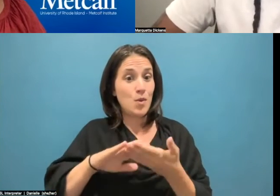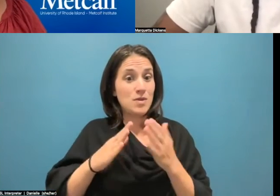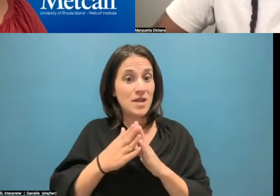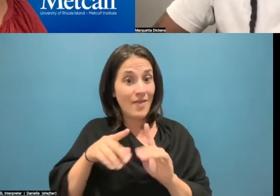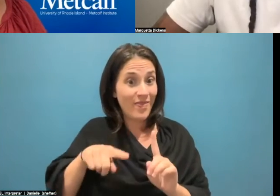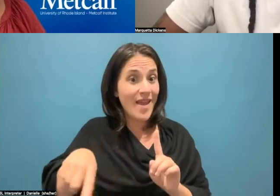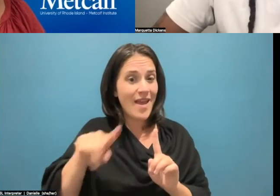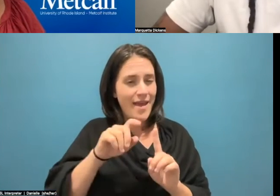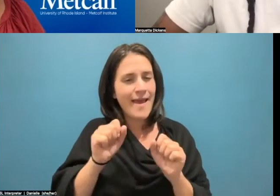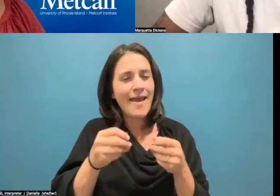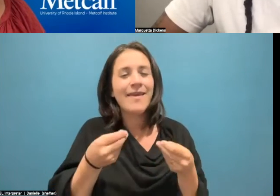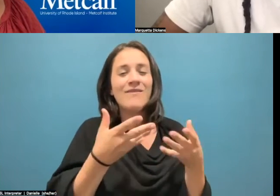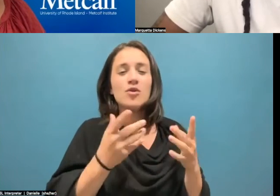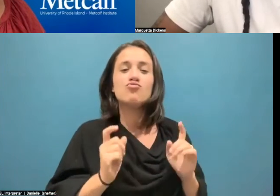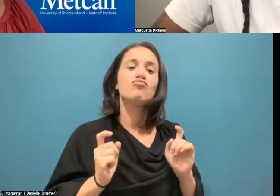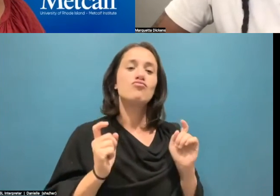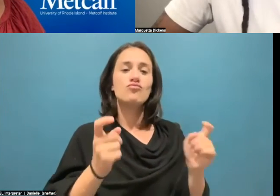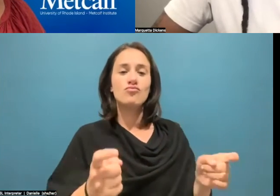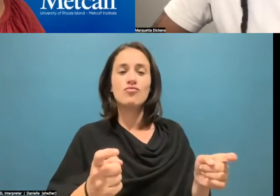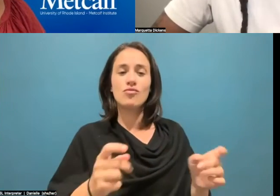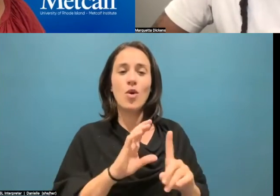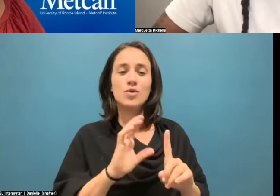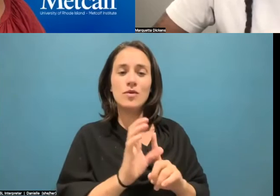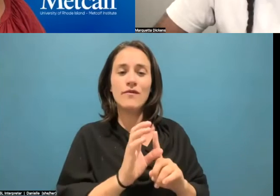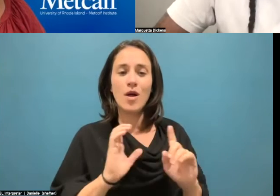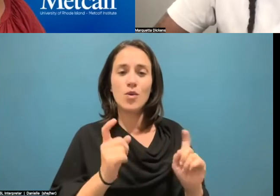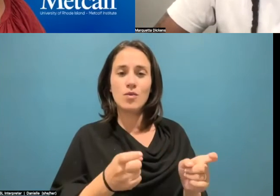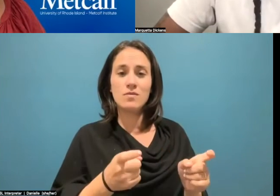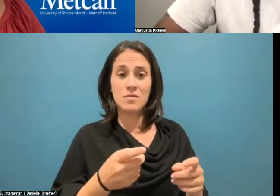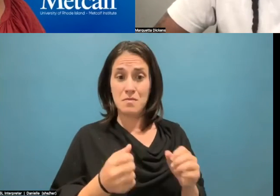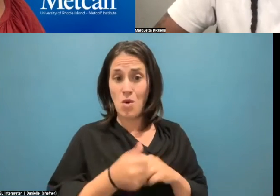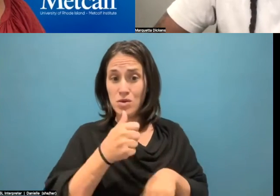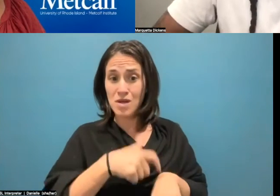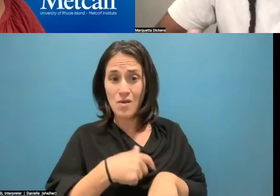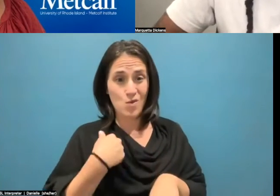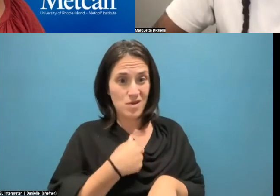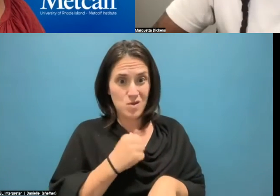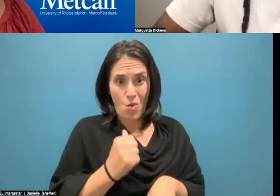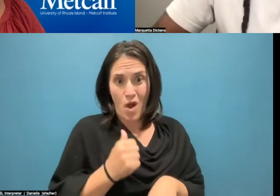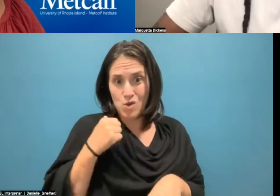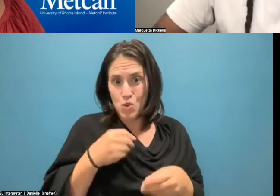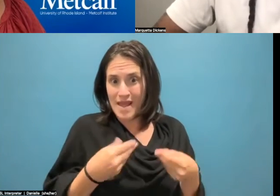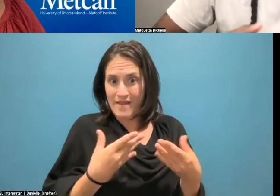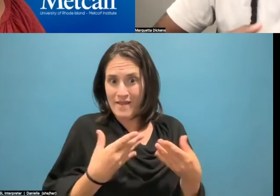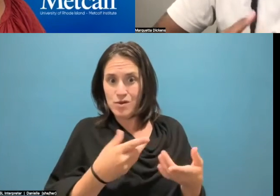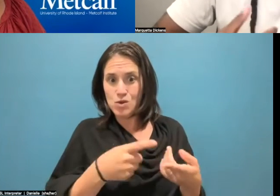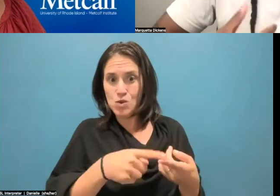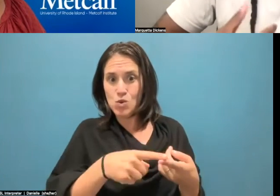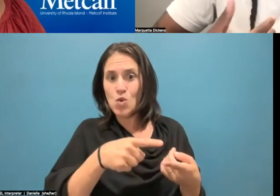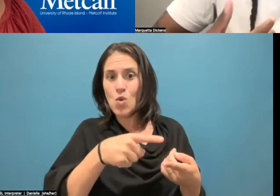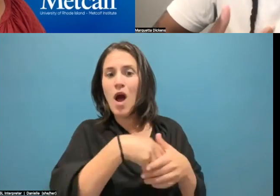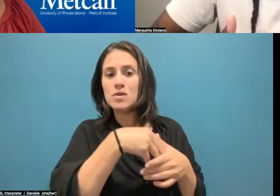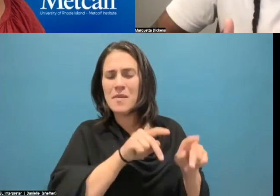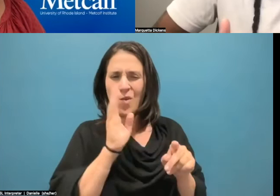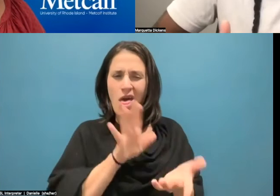those cultural values are. Because a lot of times we don't want to give them the outside people because they come in and they export them versus using and